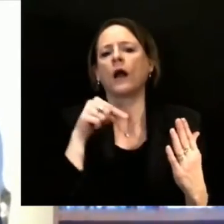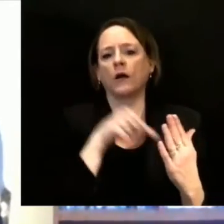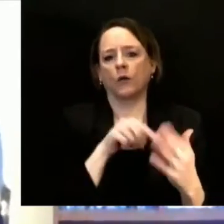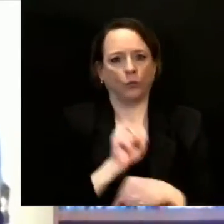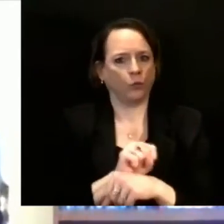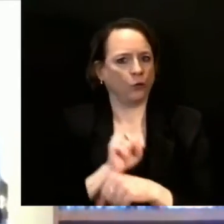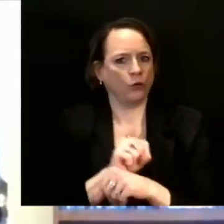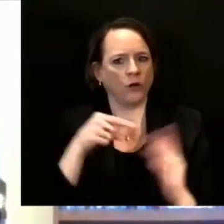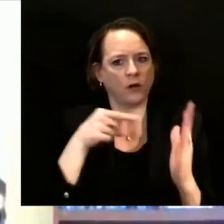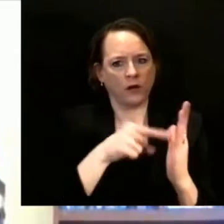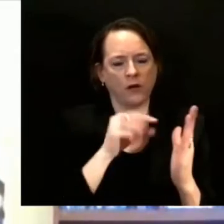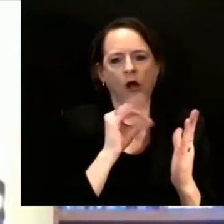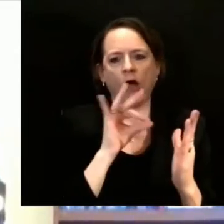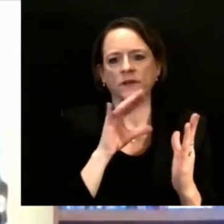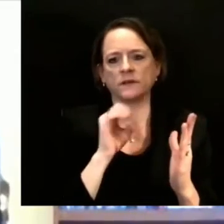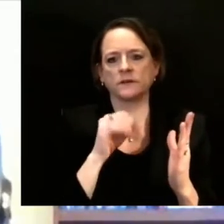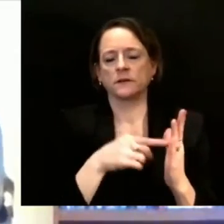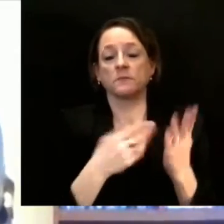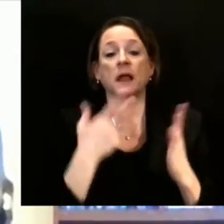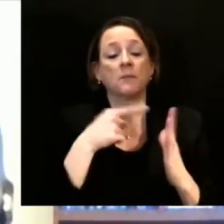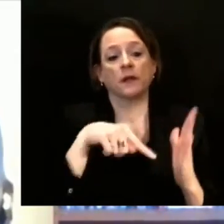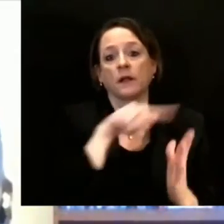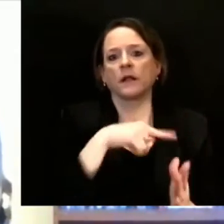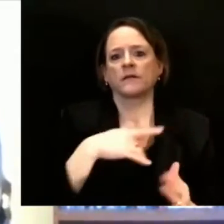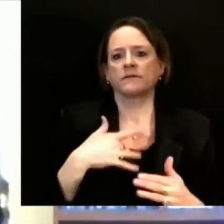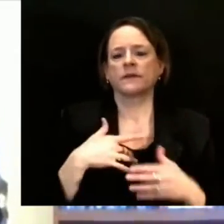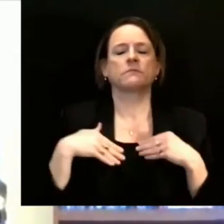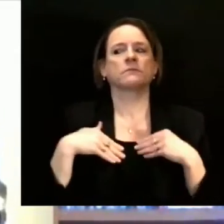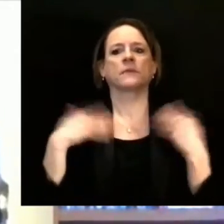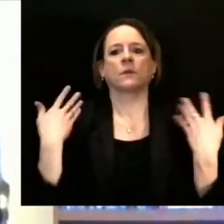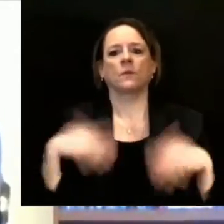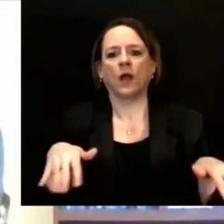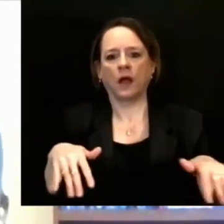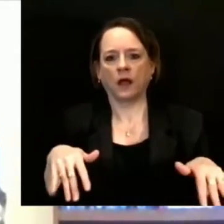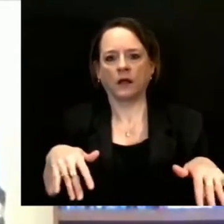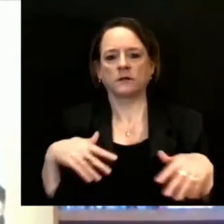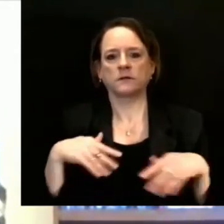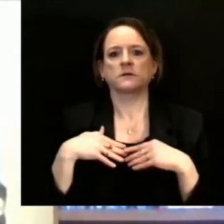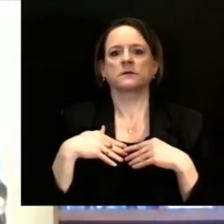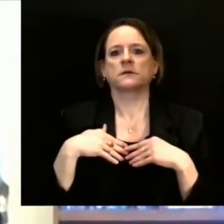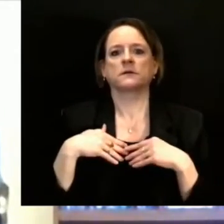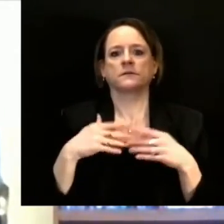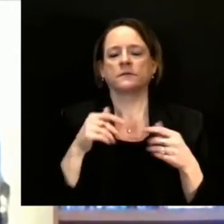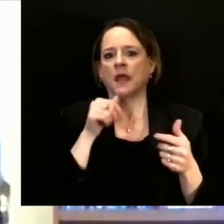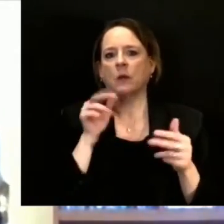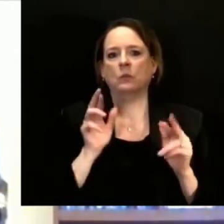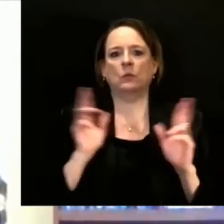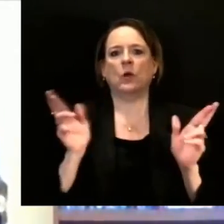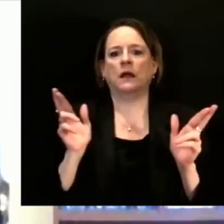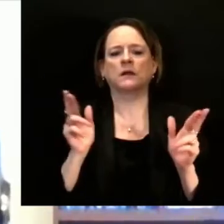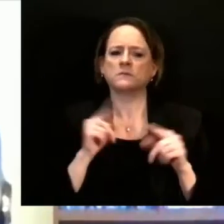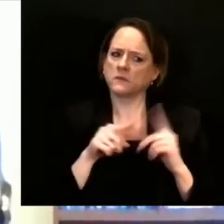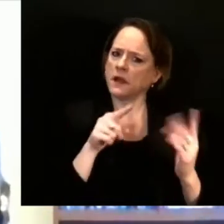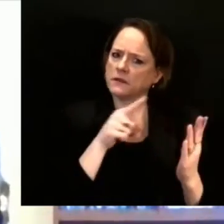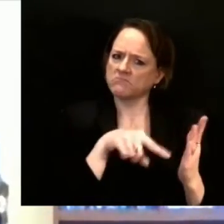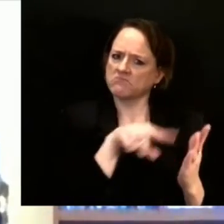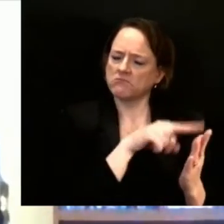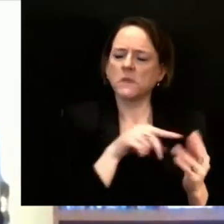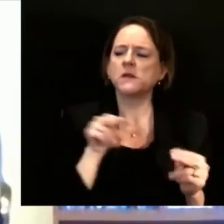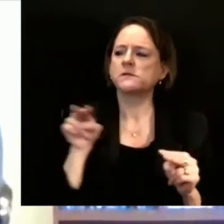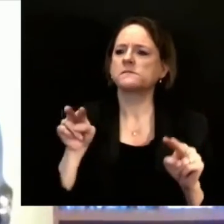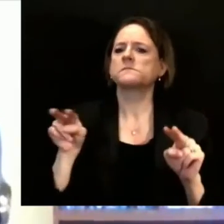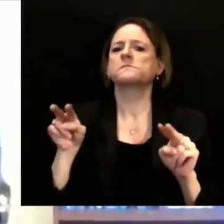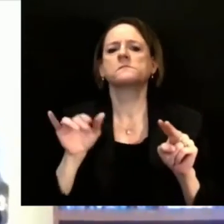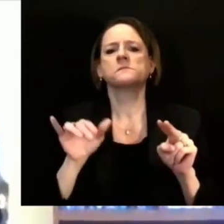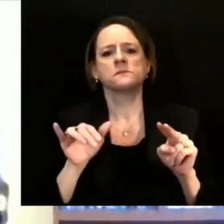piece of the strategy to continue to help people with their decision making is to continue to offer the vaccine in subsequent settings too.